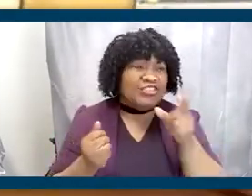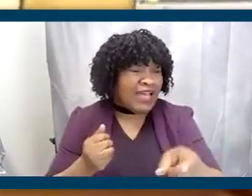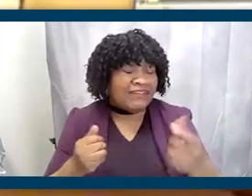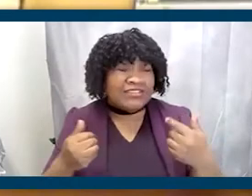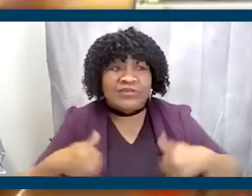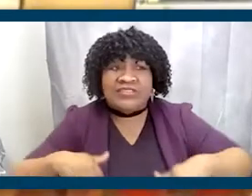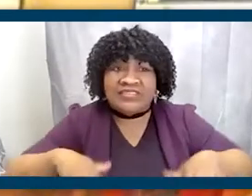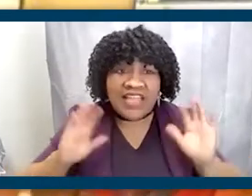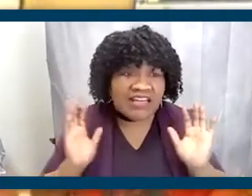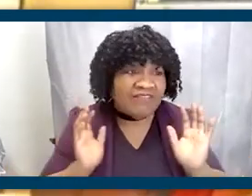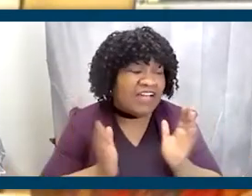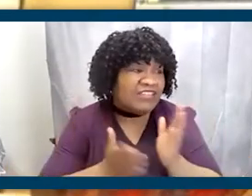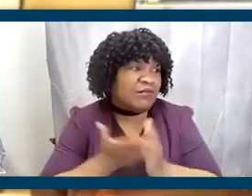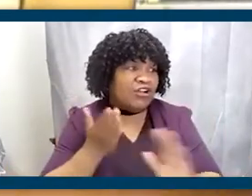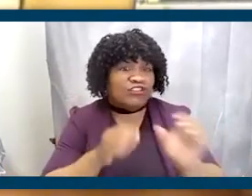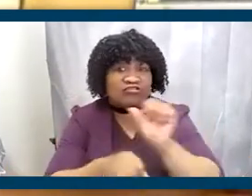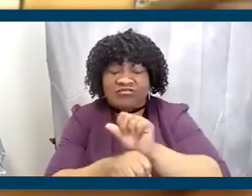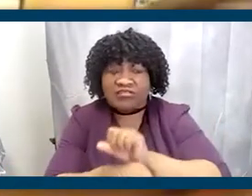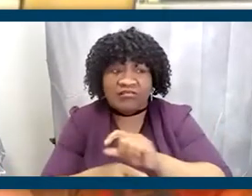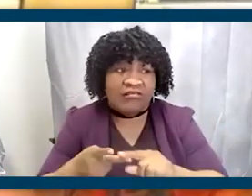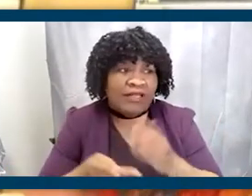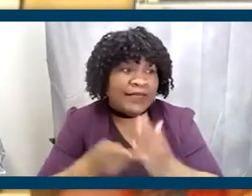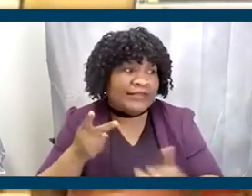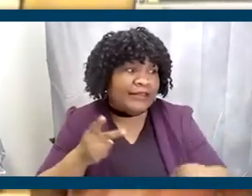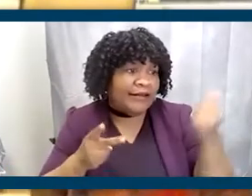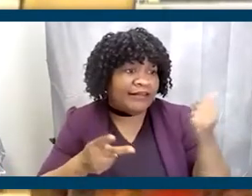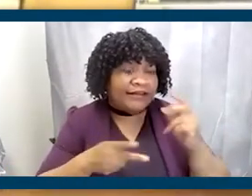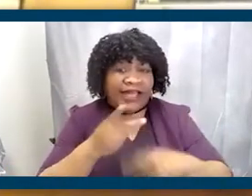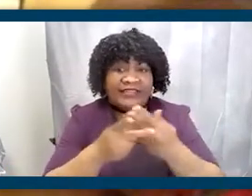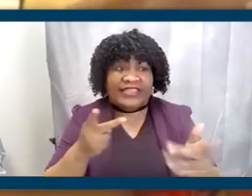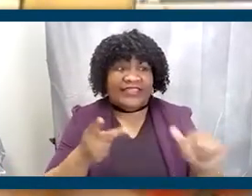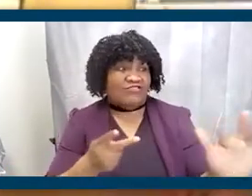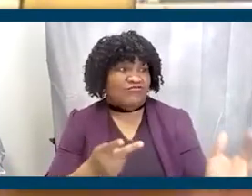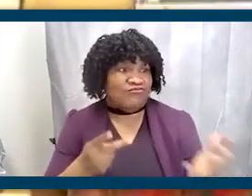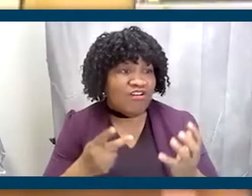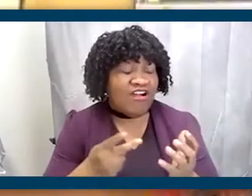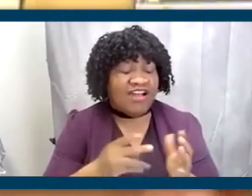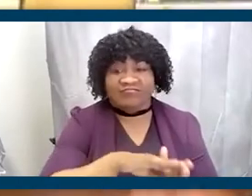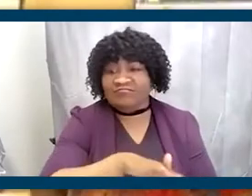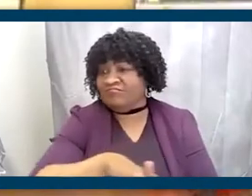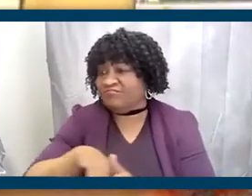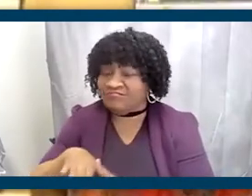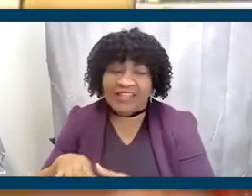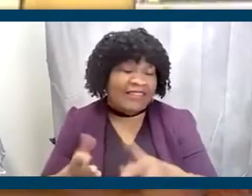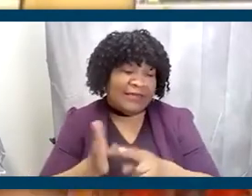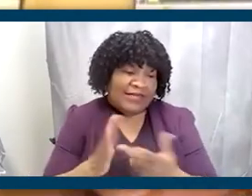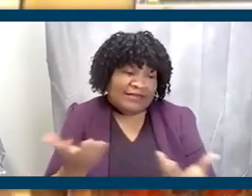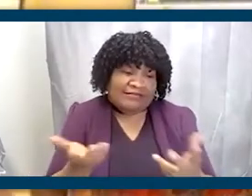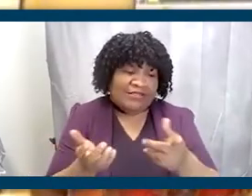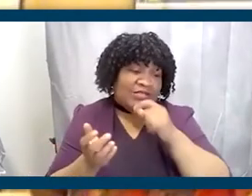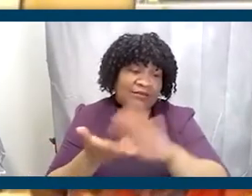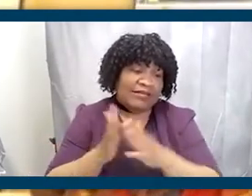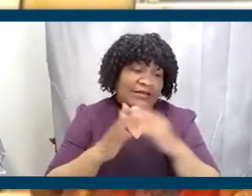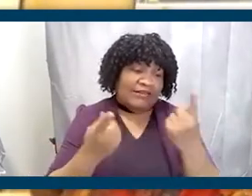a part of your career, sacrifice some other kinds of things that you want it, then you are not going to basically be a very